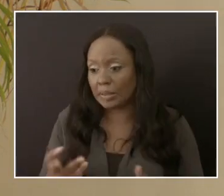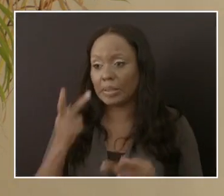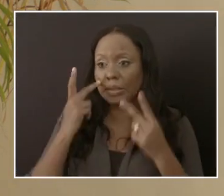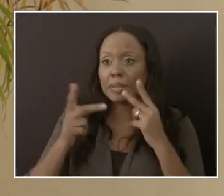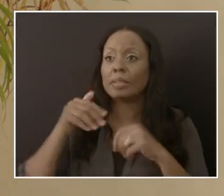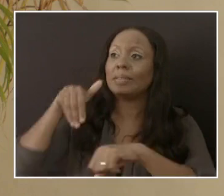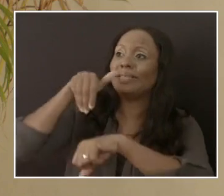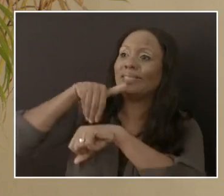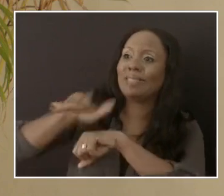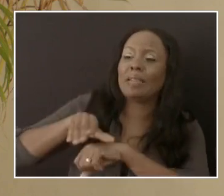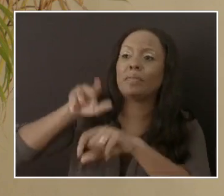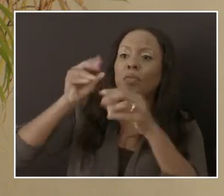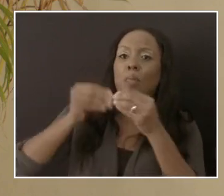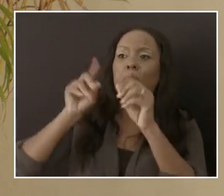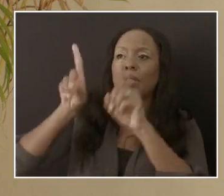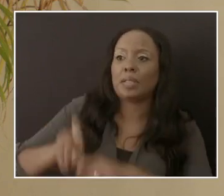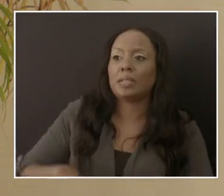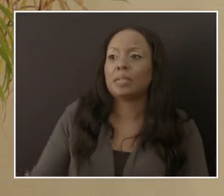confirmation via sequencing.